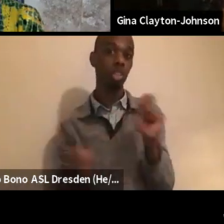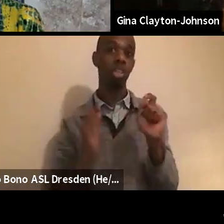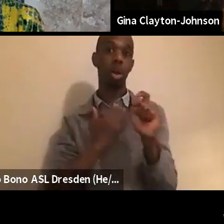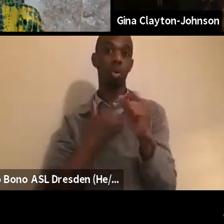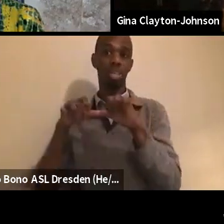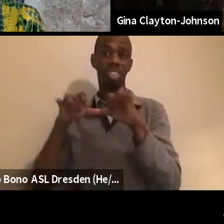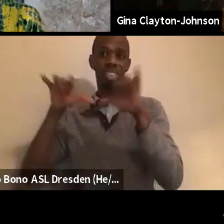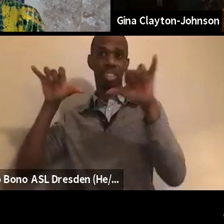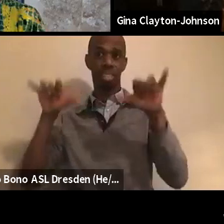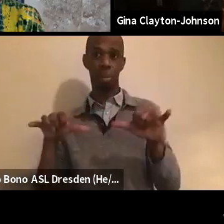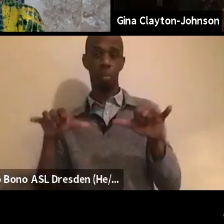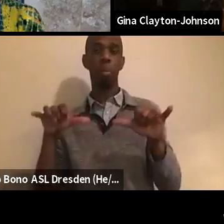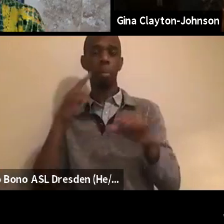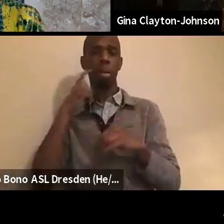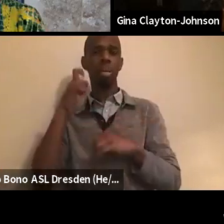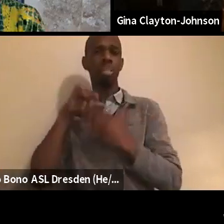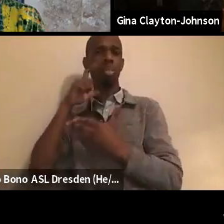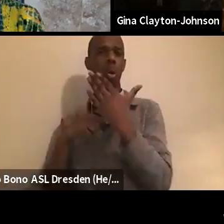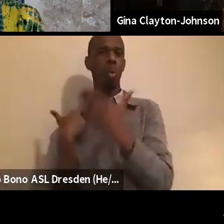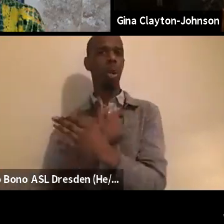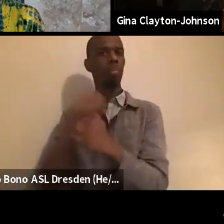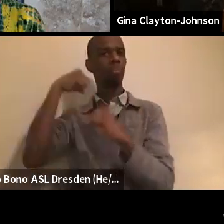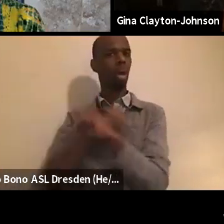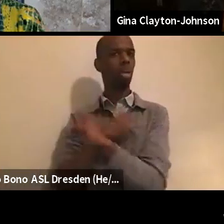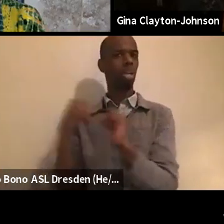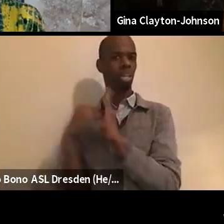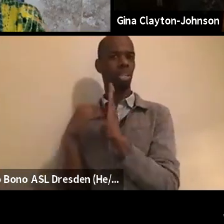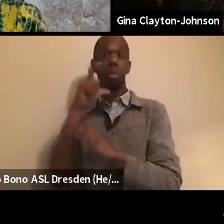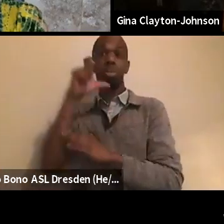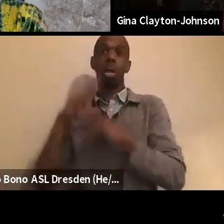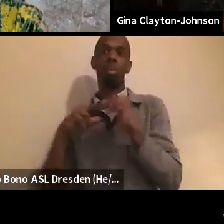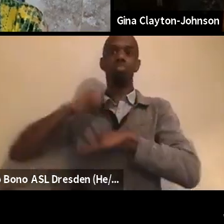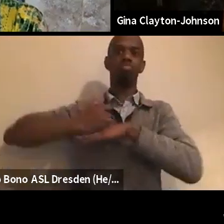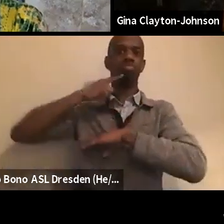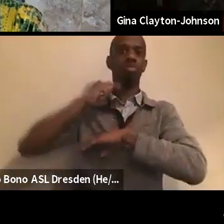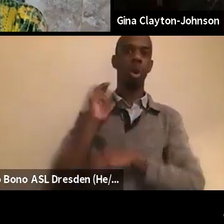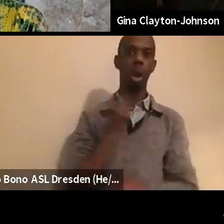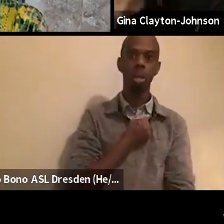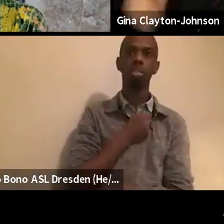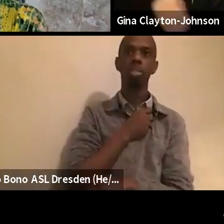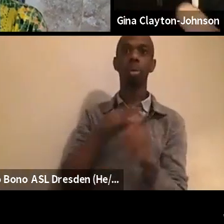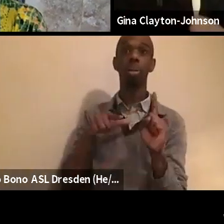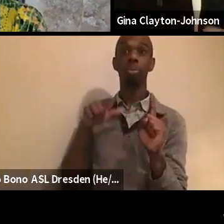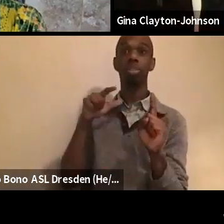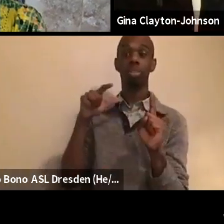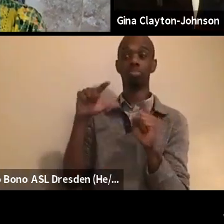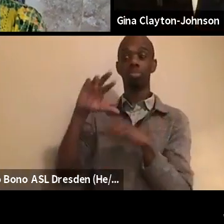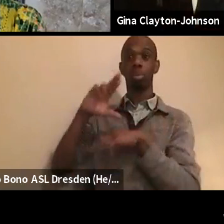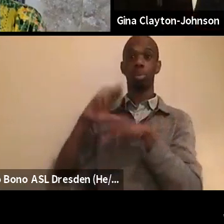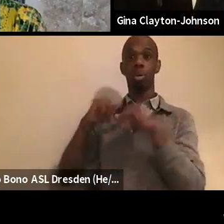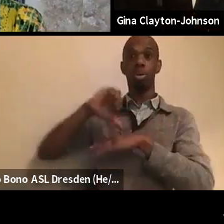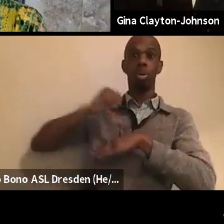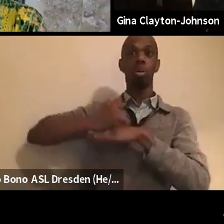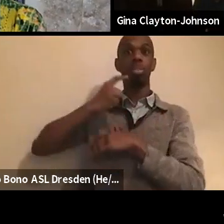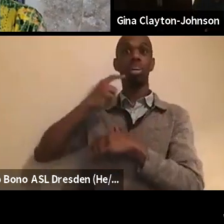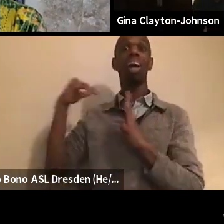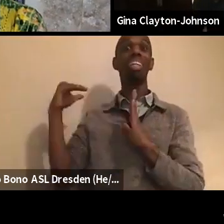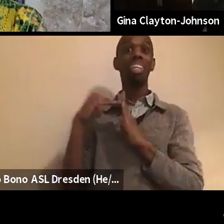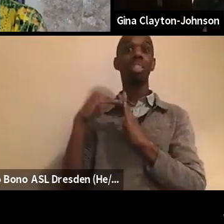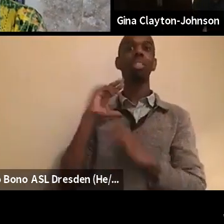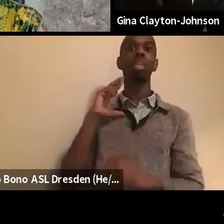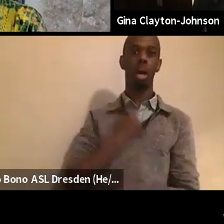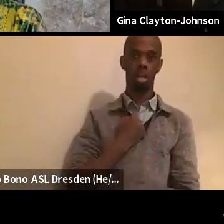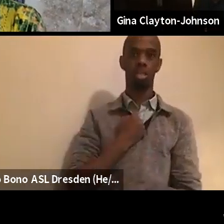what we're all fighting against is this system that was not built for us. was built against us. And that, that must be changed at the policy level because that's where